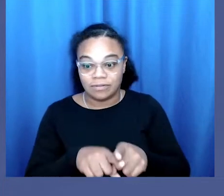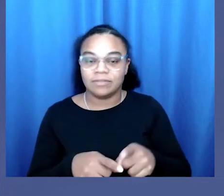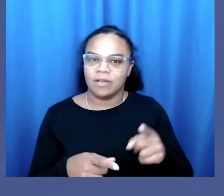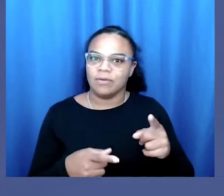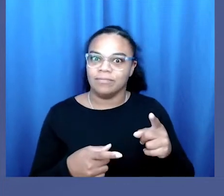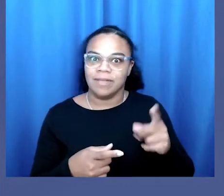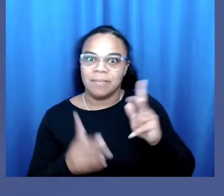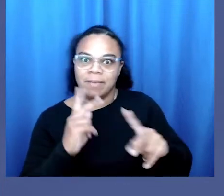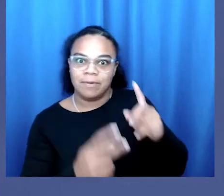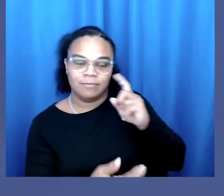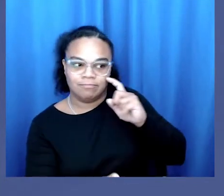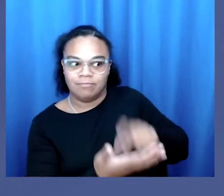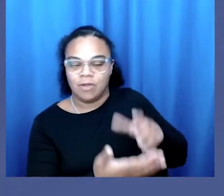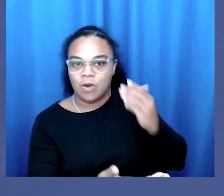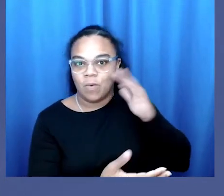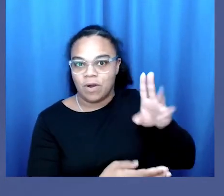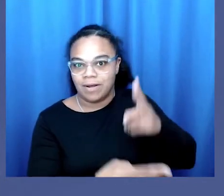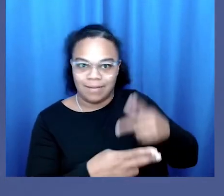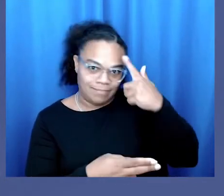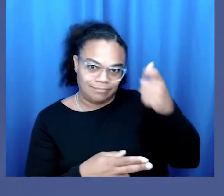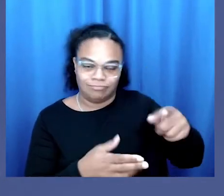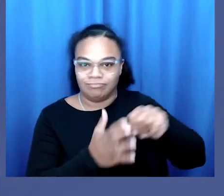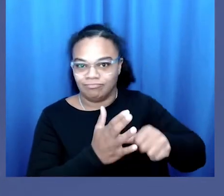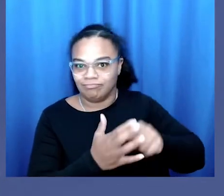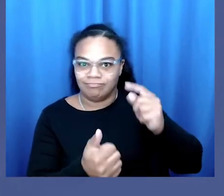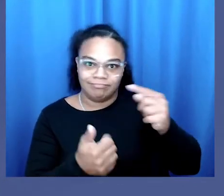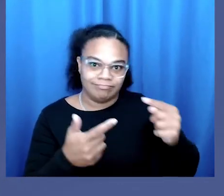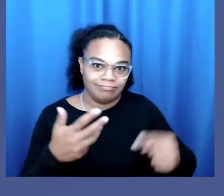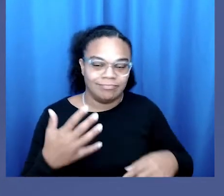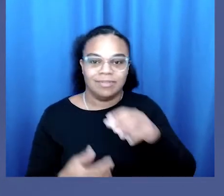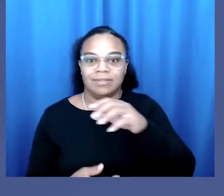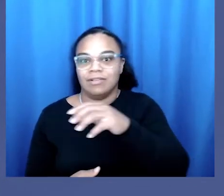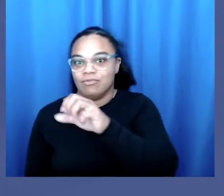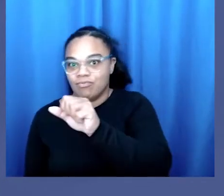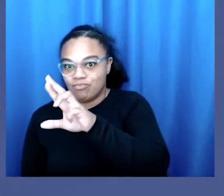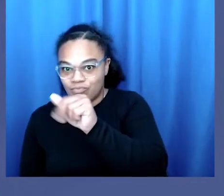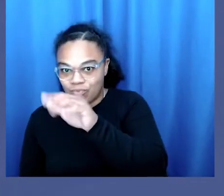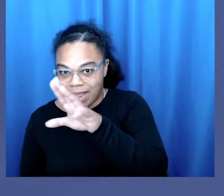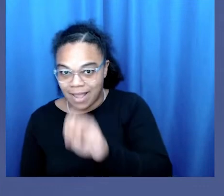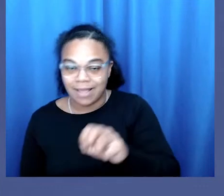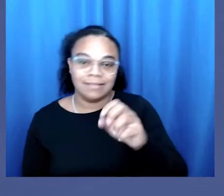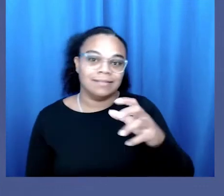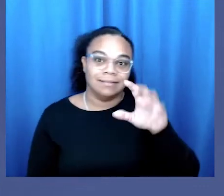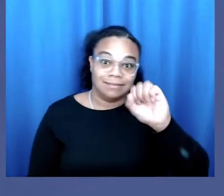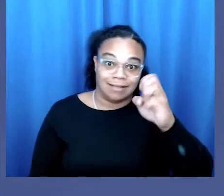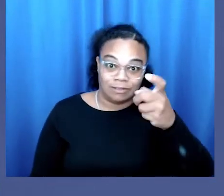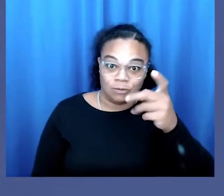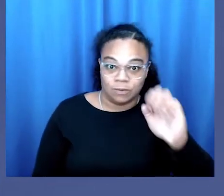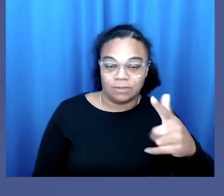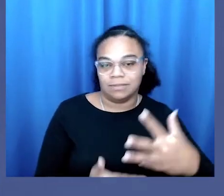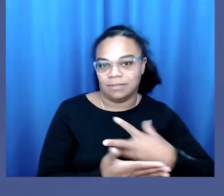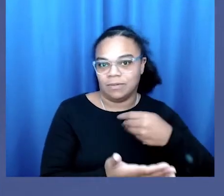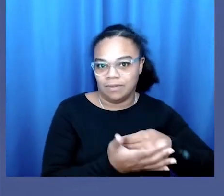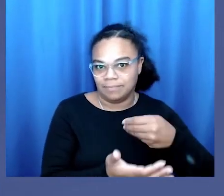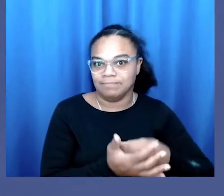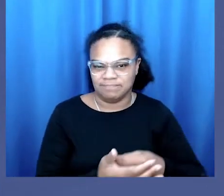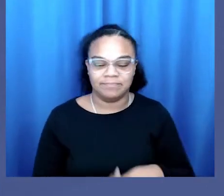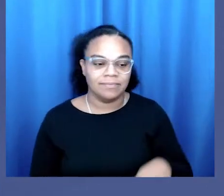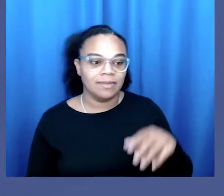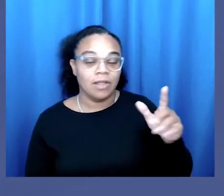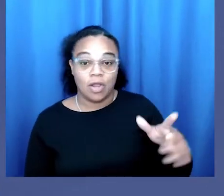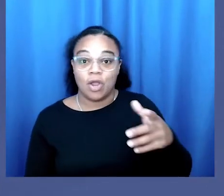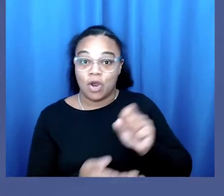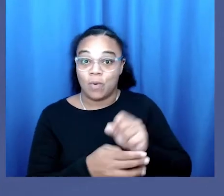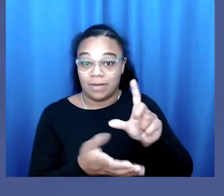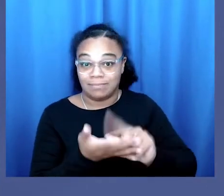stale conventions and highlighting racial, sexual, and socioeconomic entanglements. Her work has been published in the